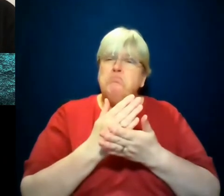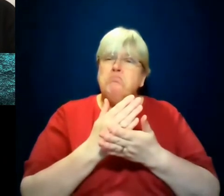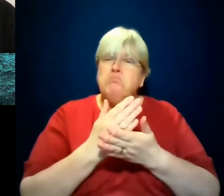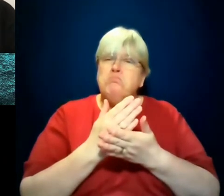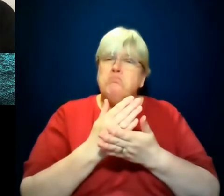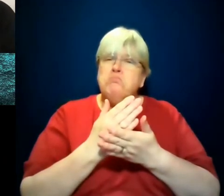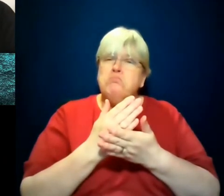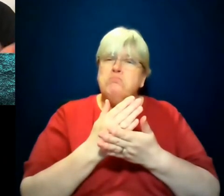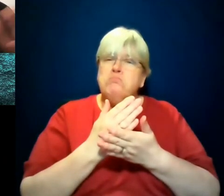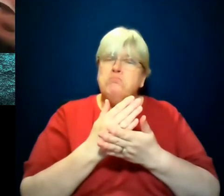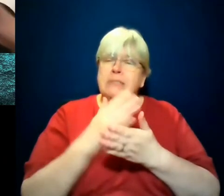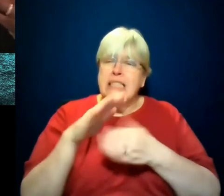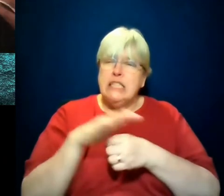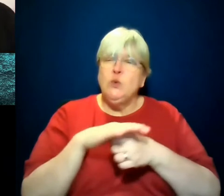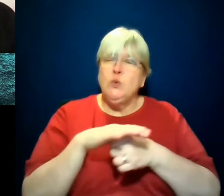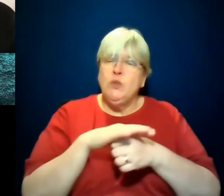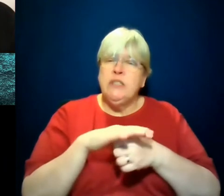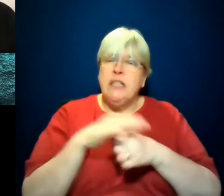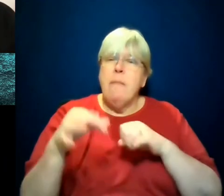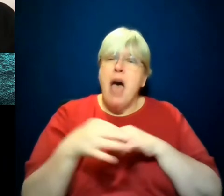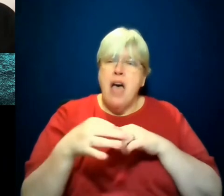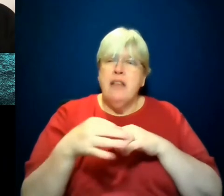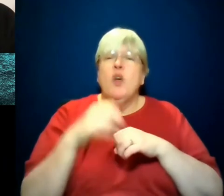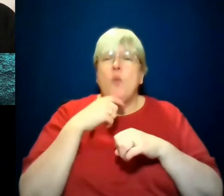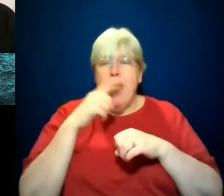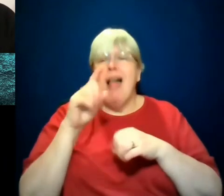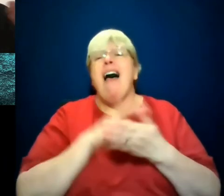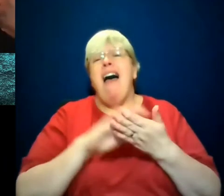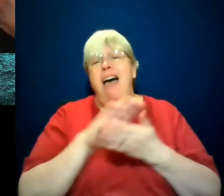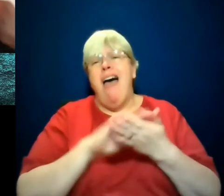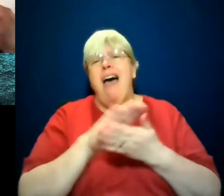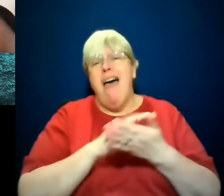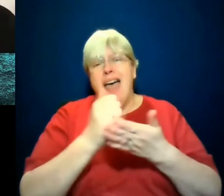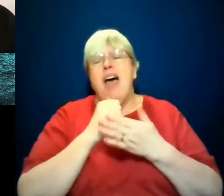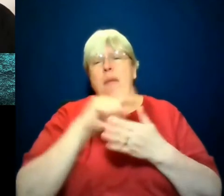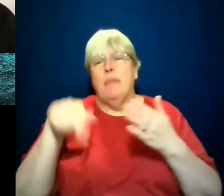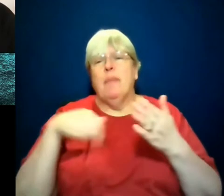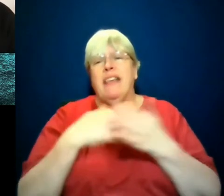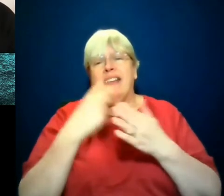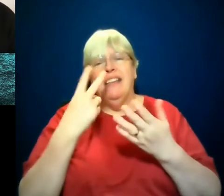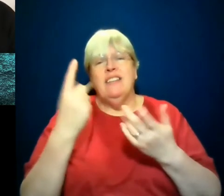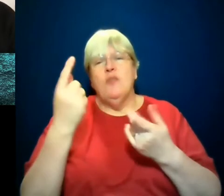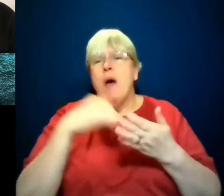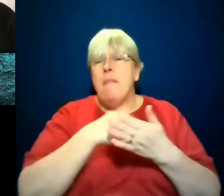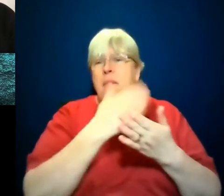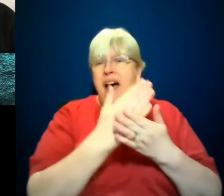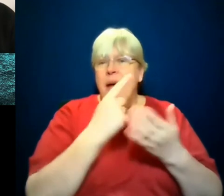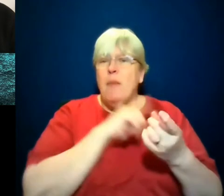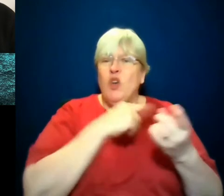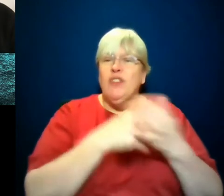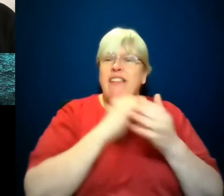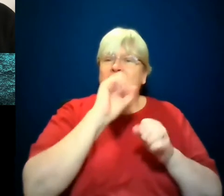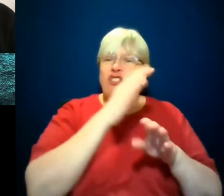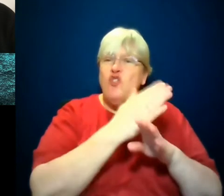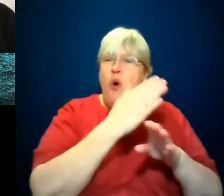situation that my husband then sees one side of it as an attorney. And I think that has greatly informed the ways in which I